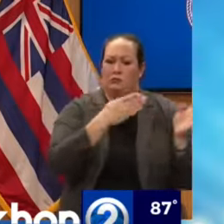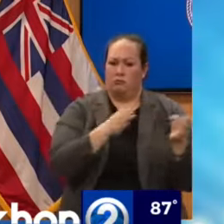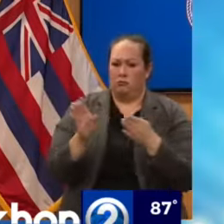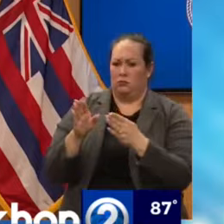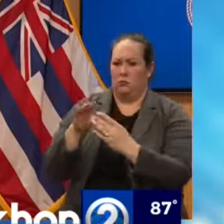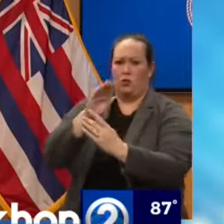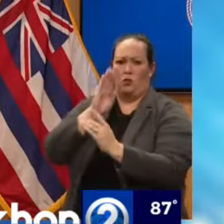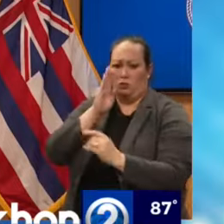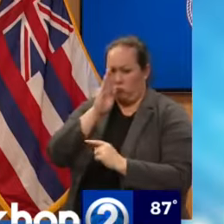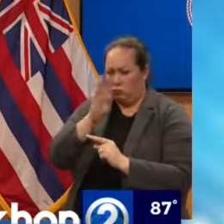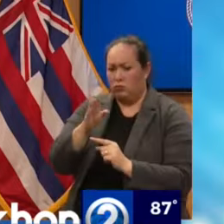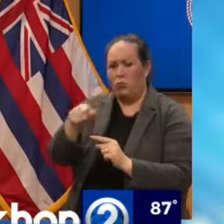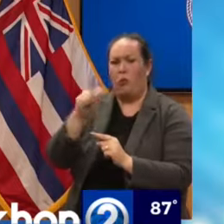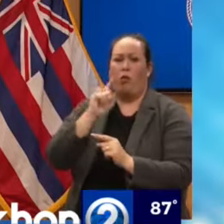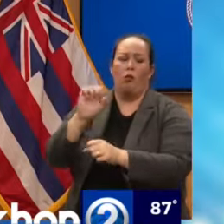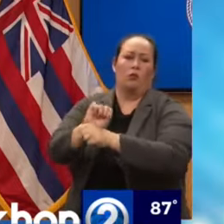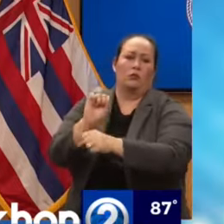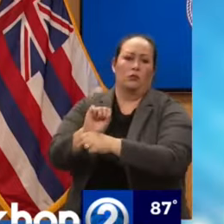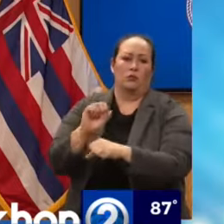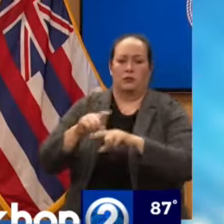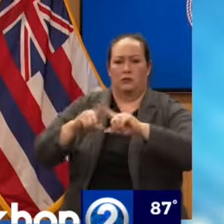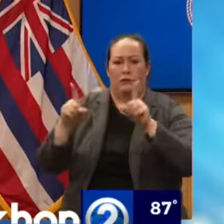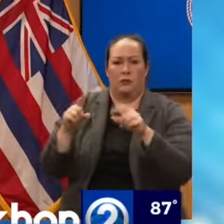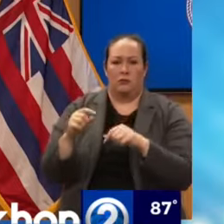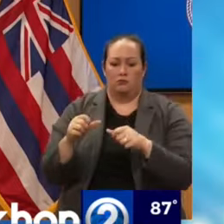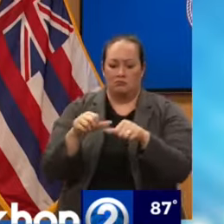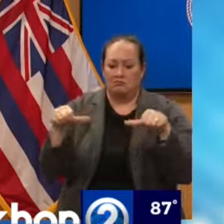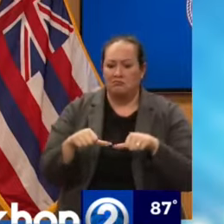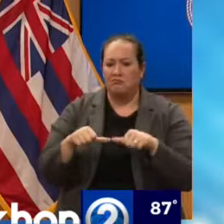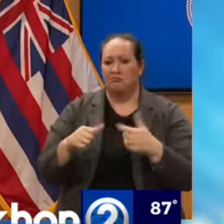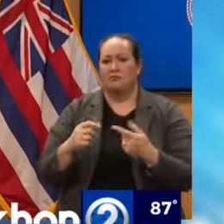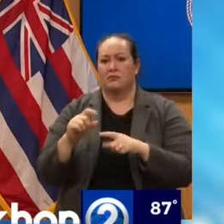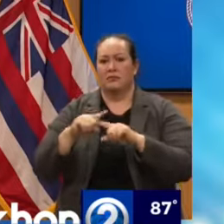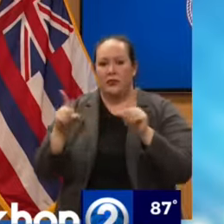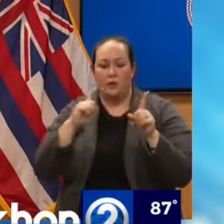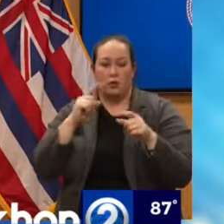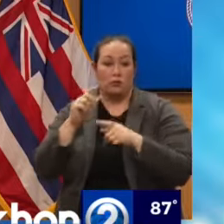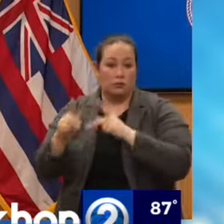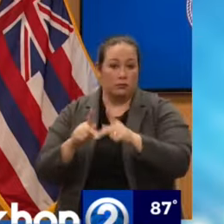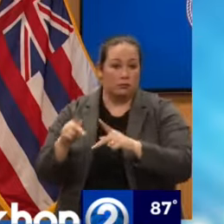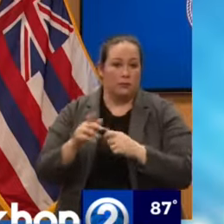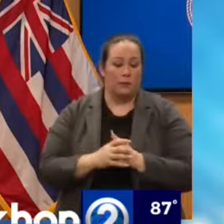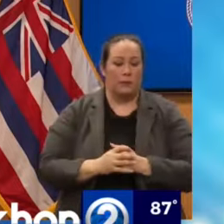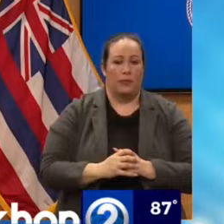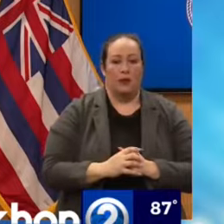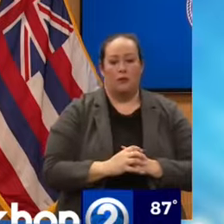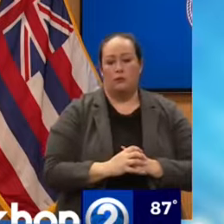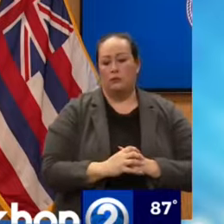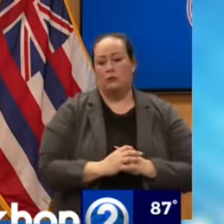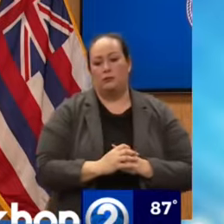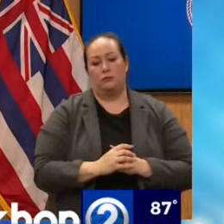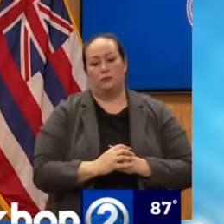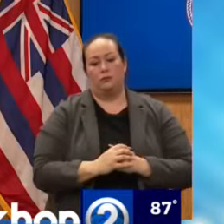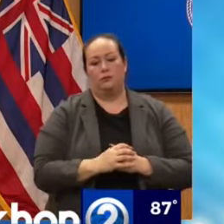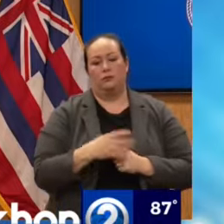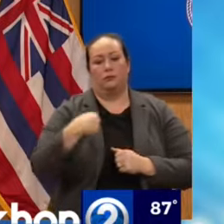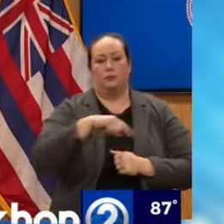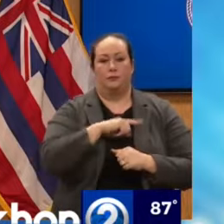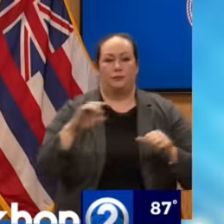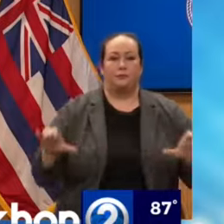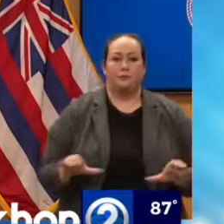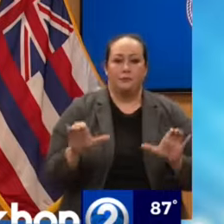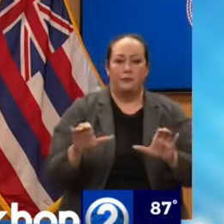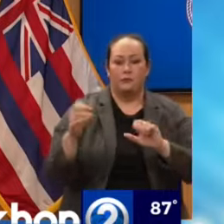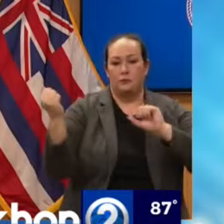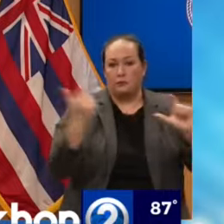Association will not only work with businesses but individuals. And we encourage all the survivors of